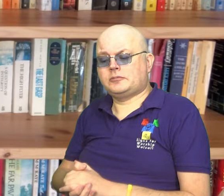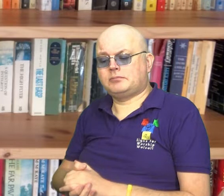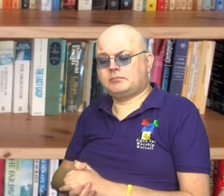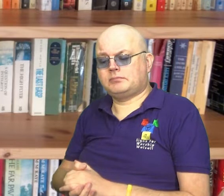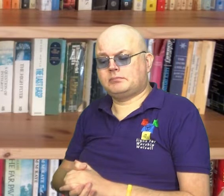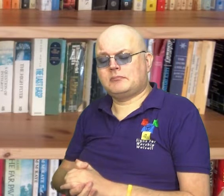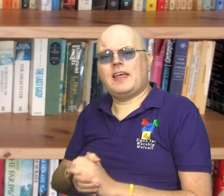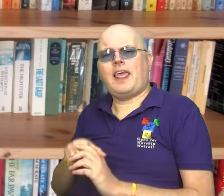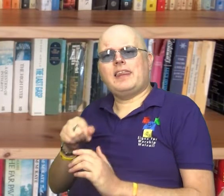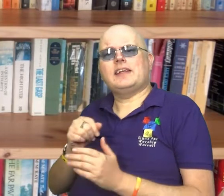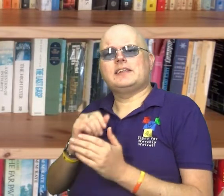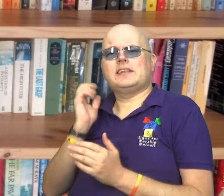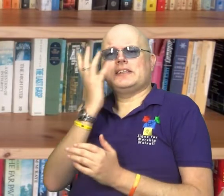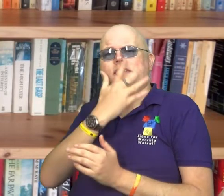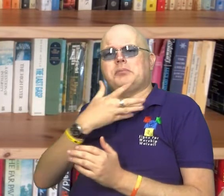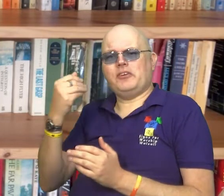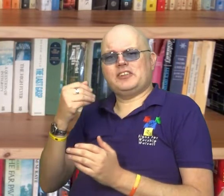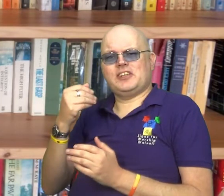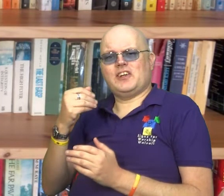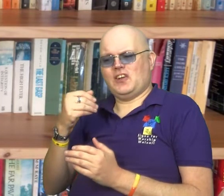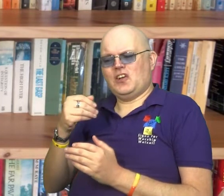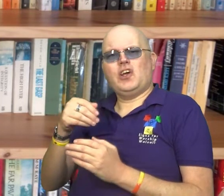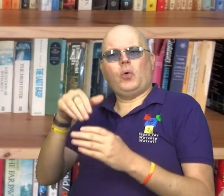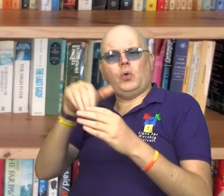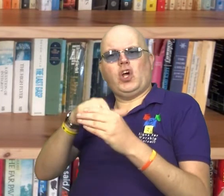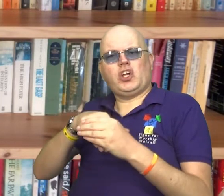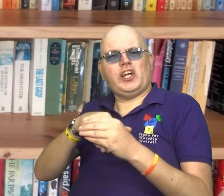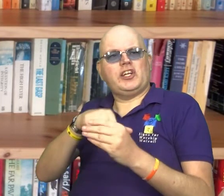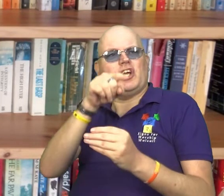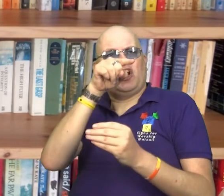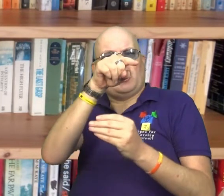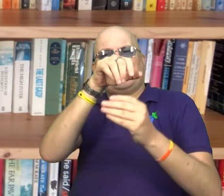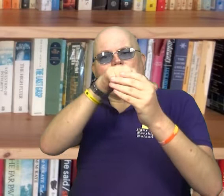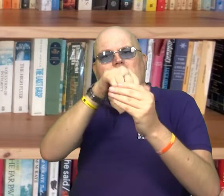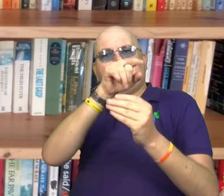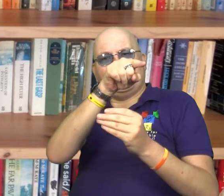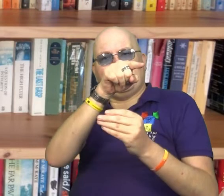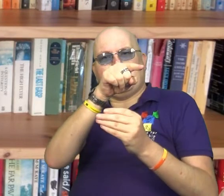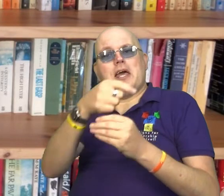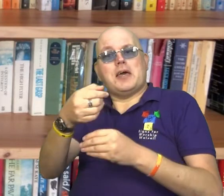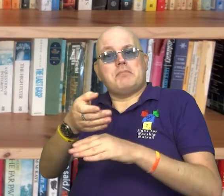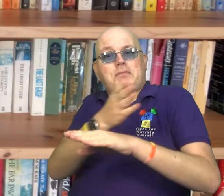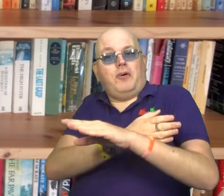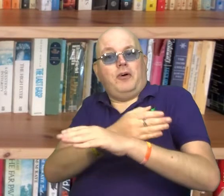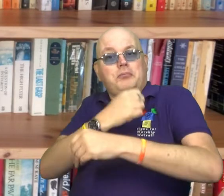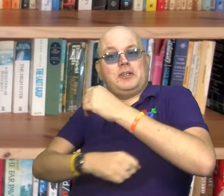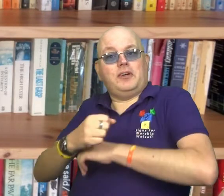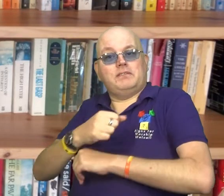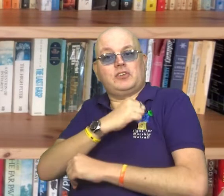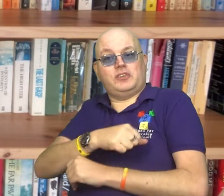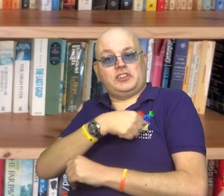You could see that as the Holy Spirit actively working in the Ethiopian before he becomes a Christian.